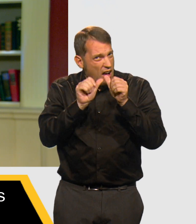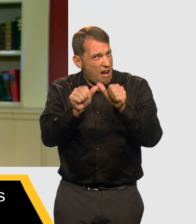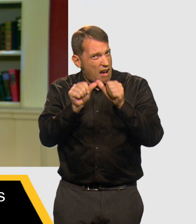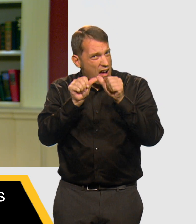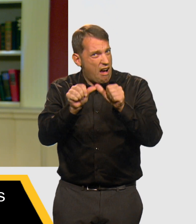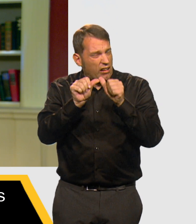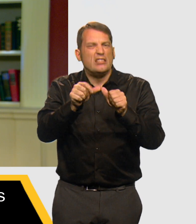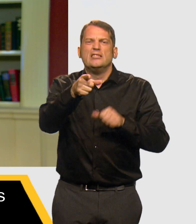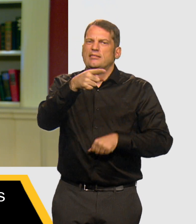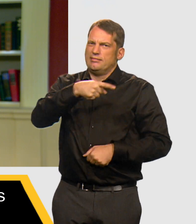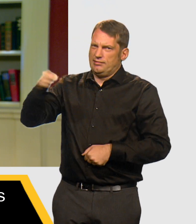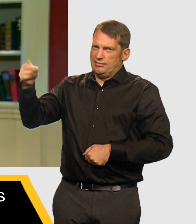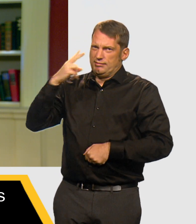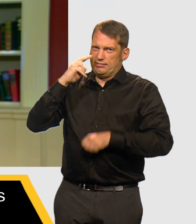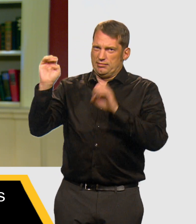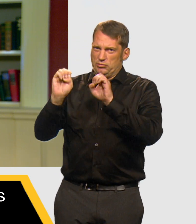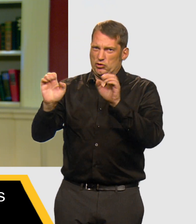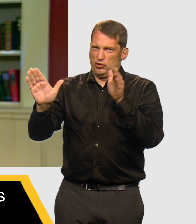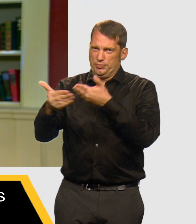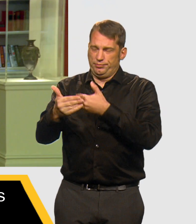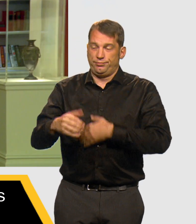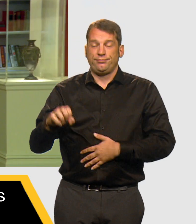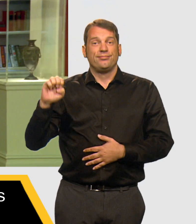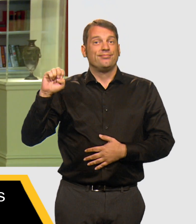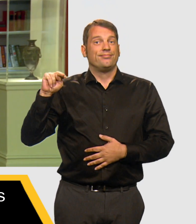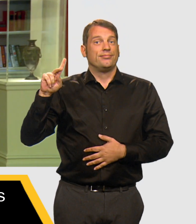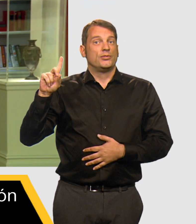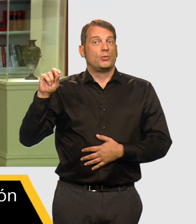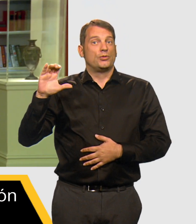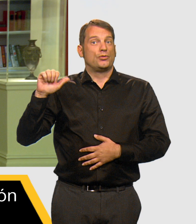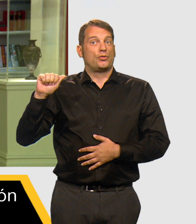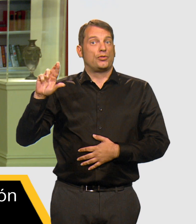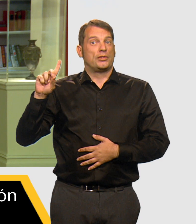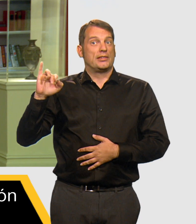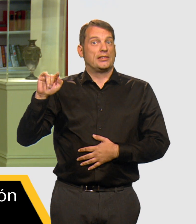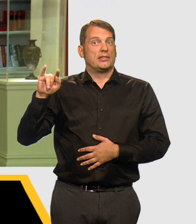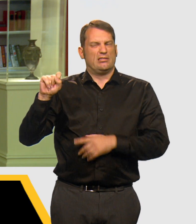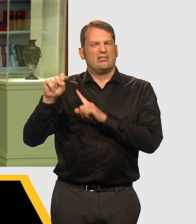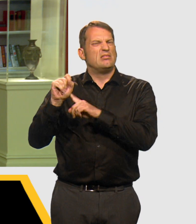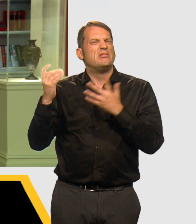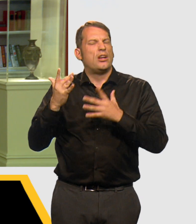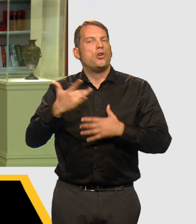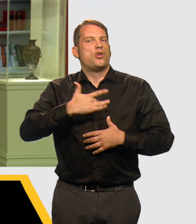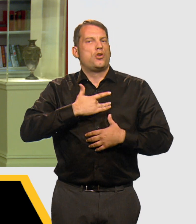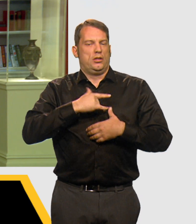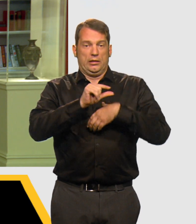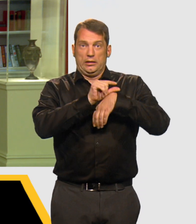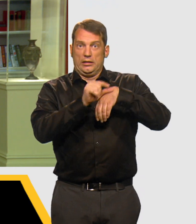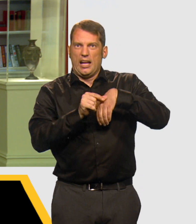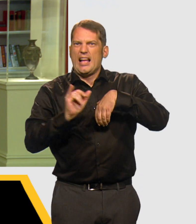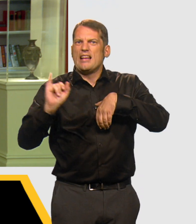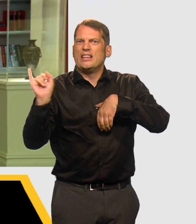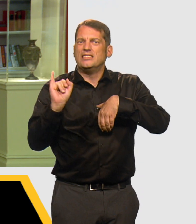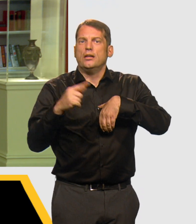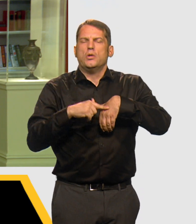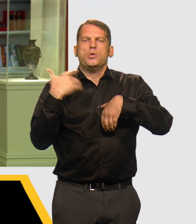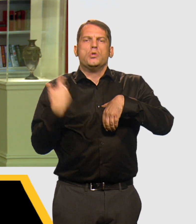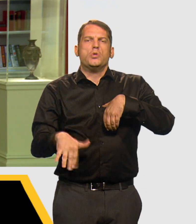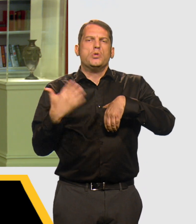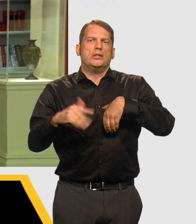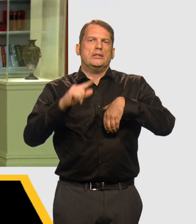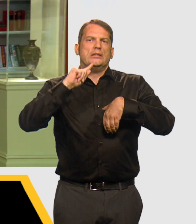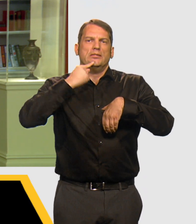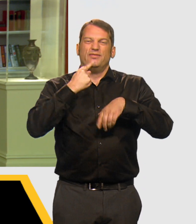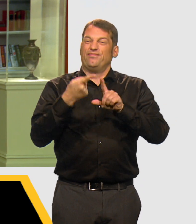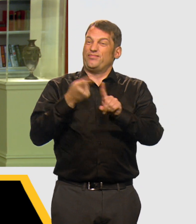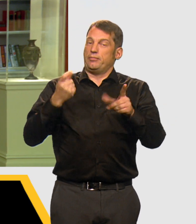ER if symptoms last longer than four hours. Endocarditis is an infection of the heart lining and is the most serious common